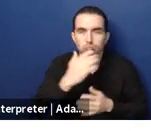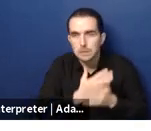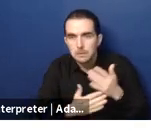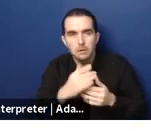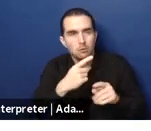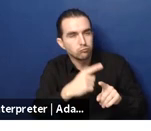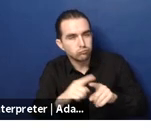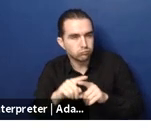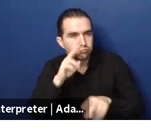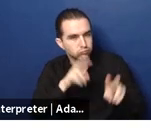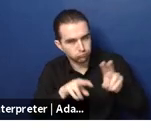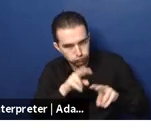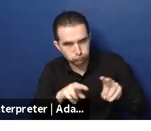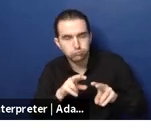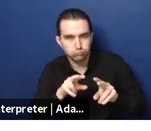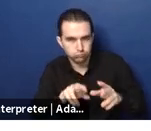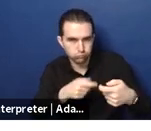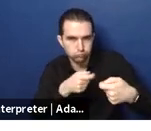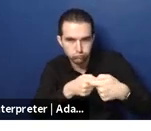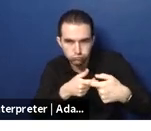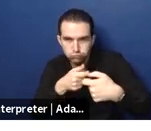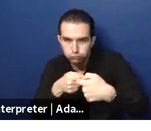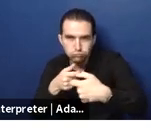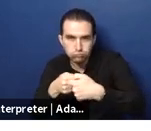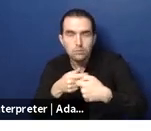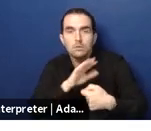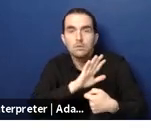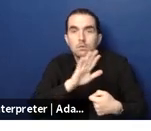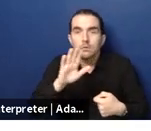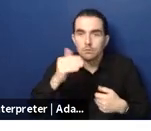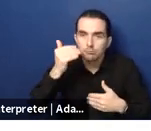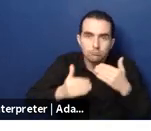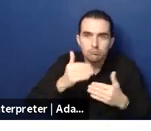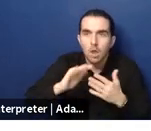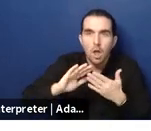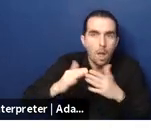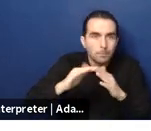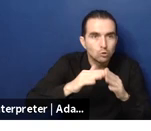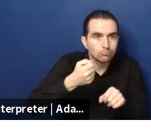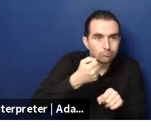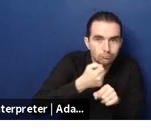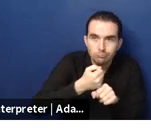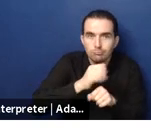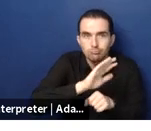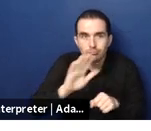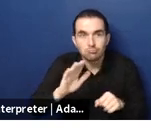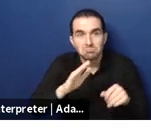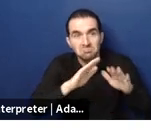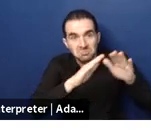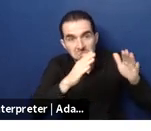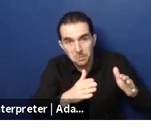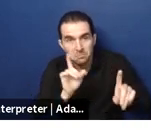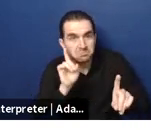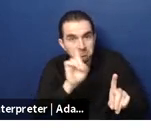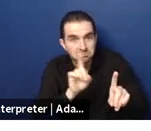whether that be nursing or rehabilitation or so forth and of course it's already been highlighted you know also the uh